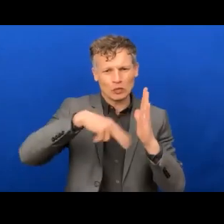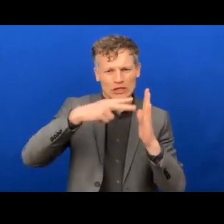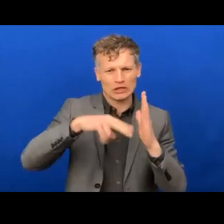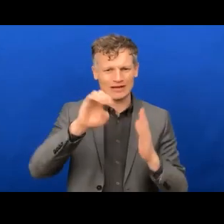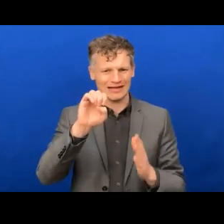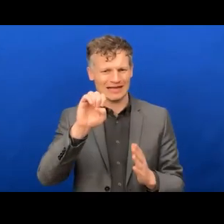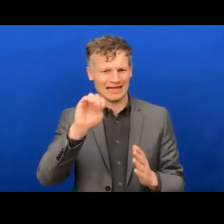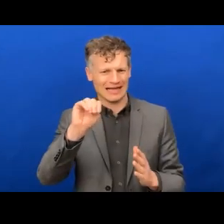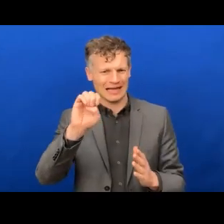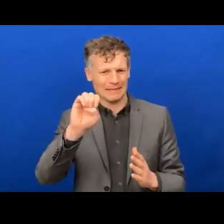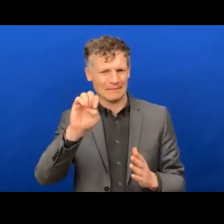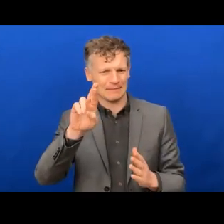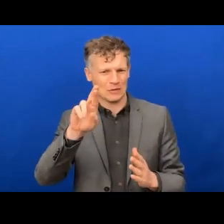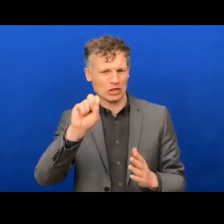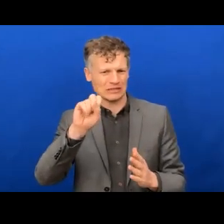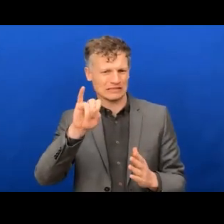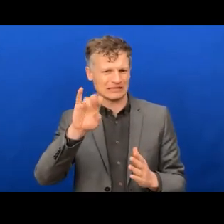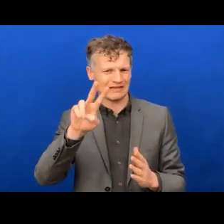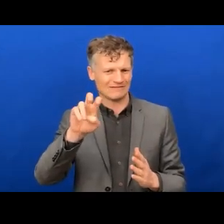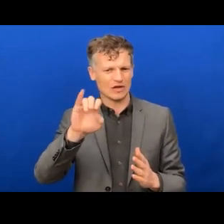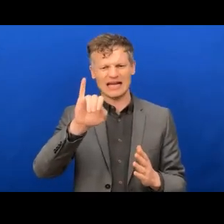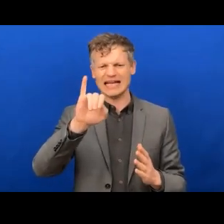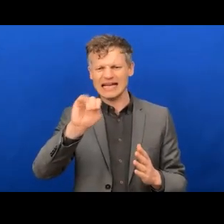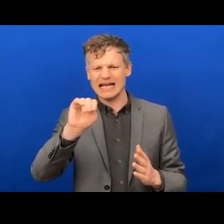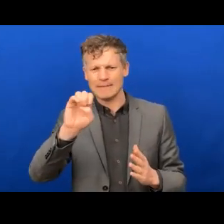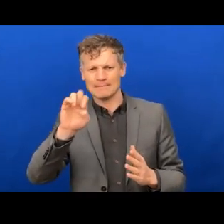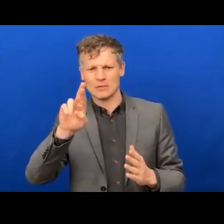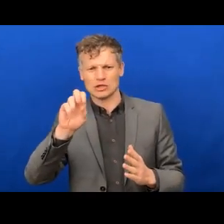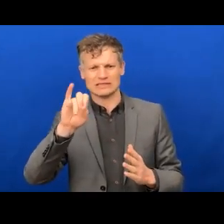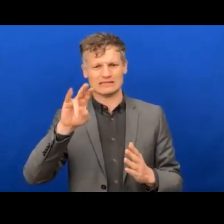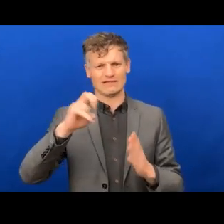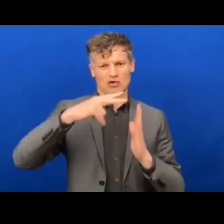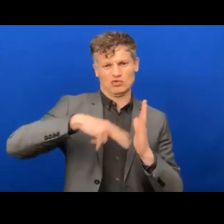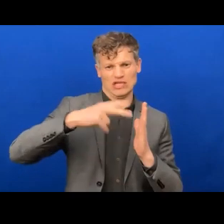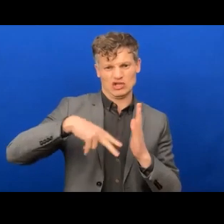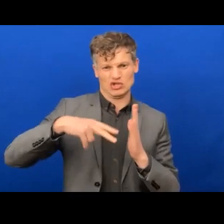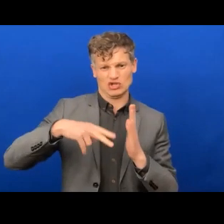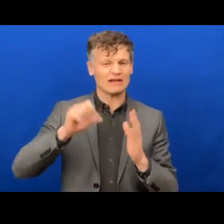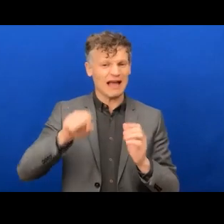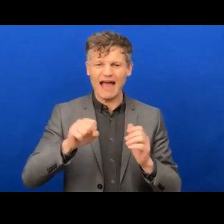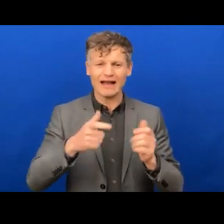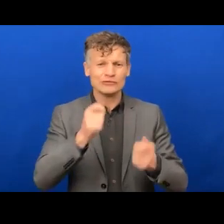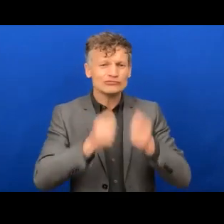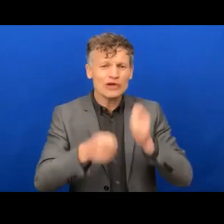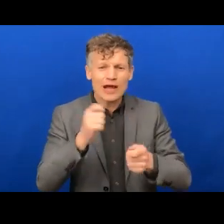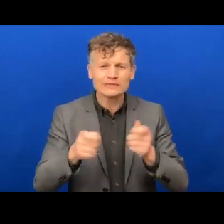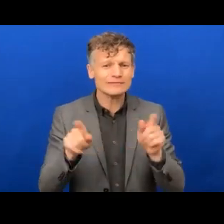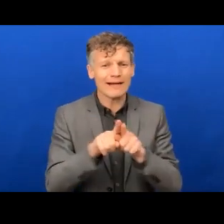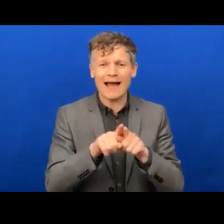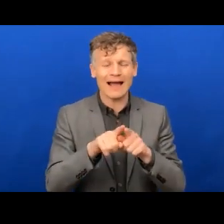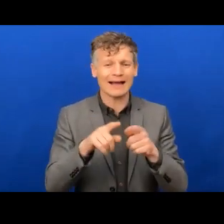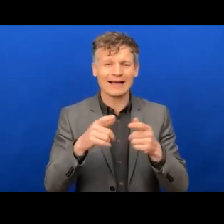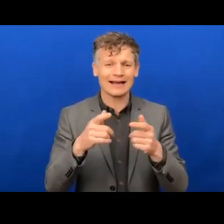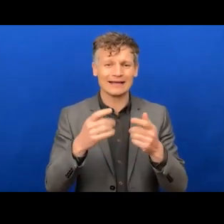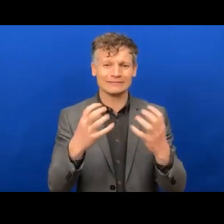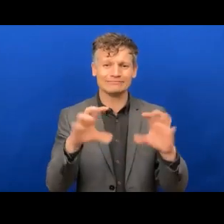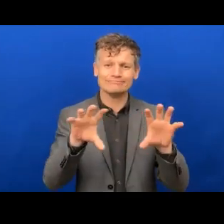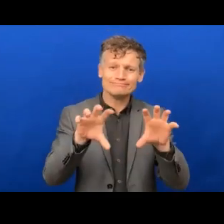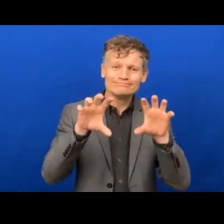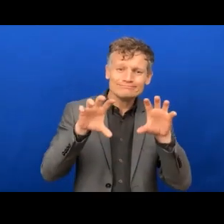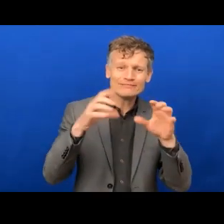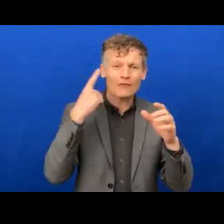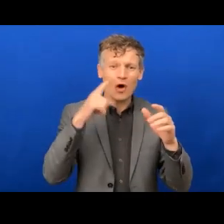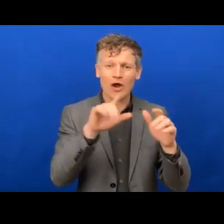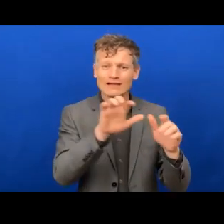up, but into syllables and so on, you can change the colours of backgrounds and foregrounds and fonts, because